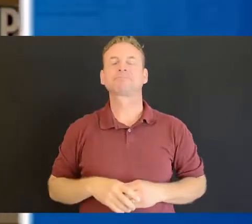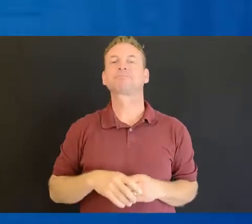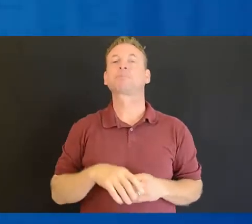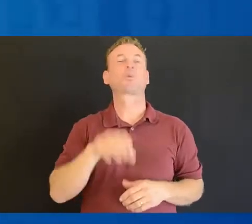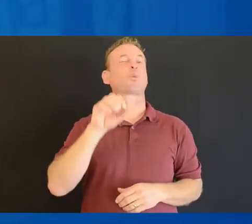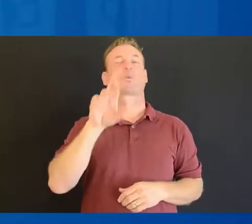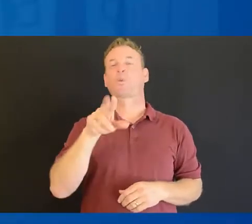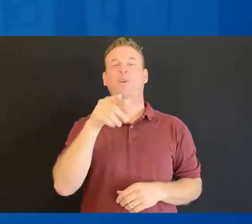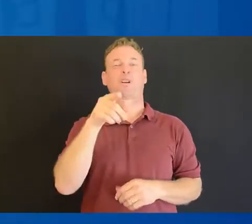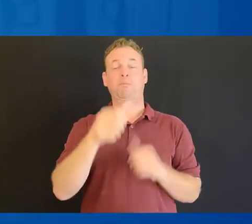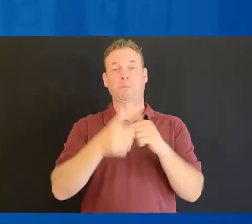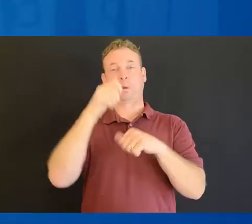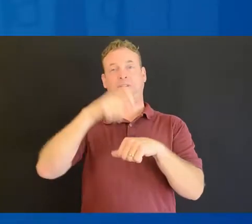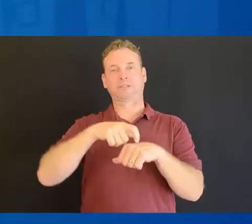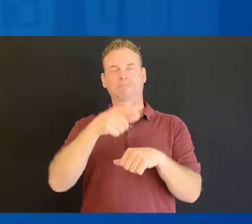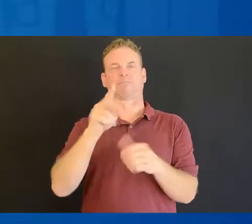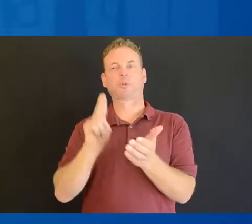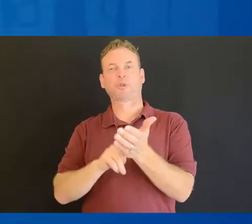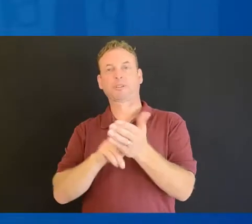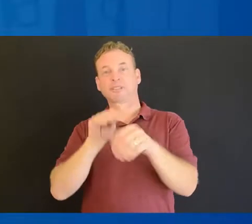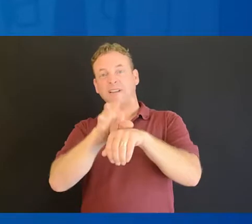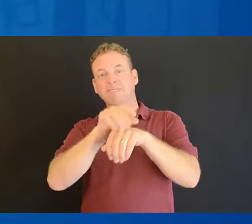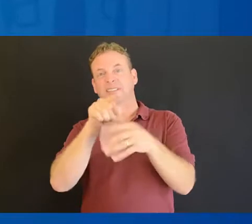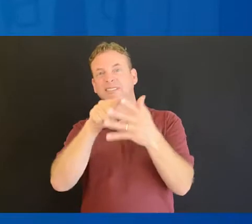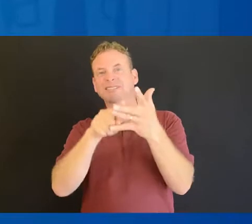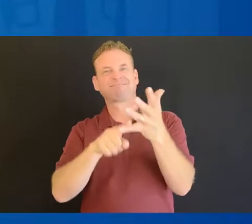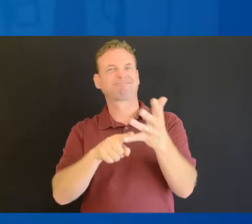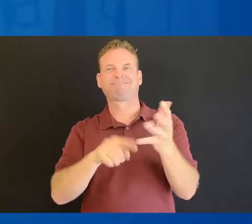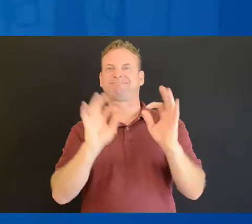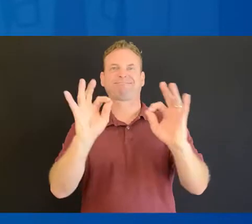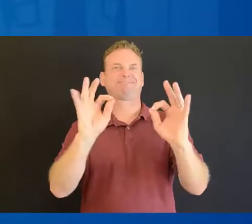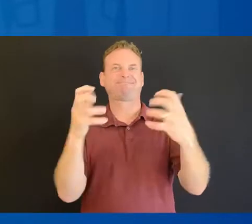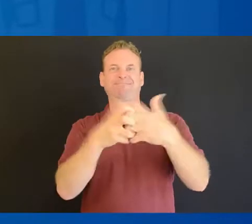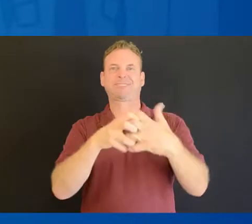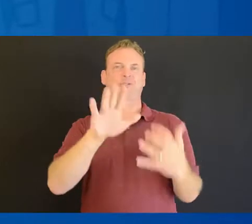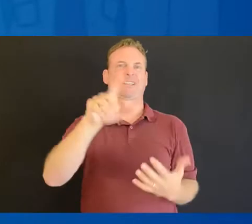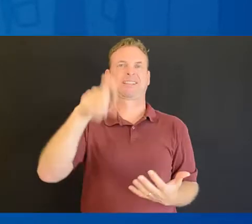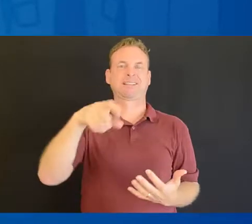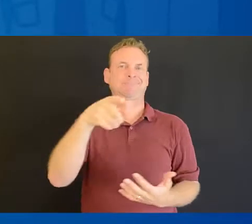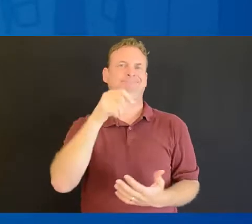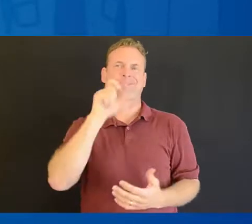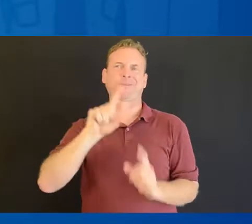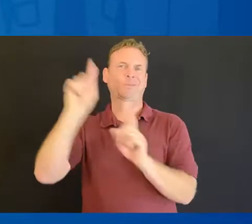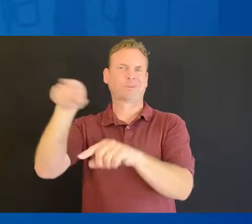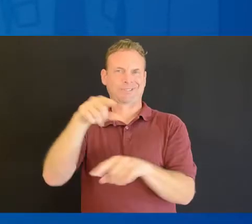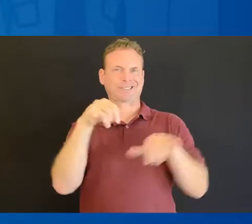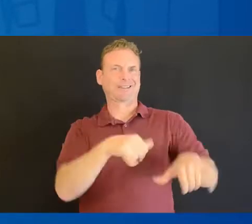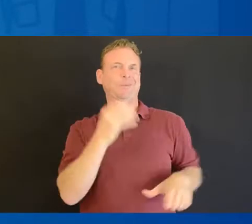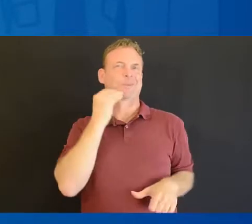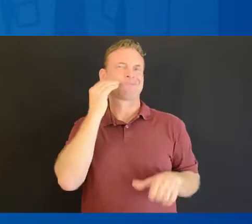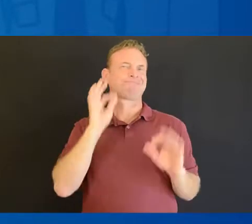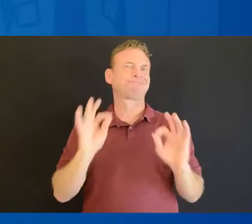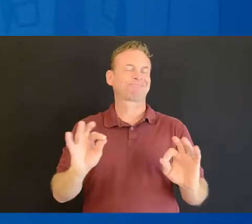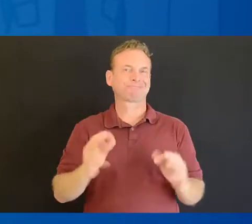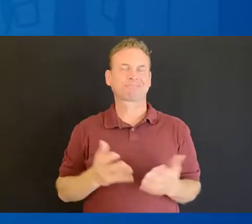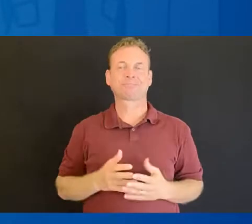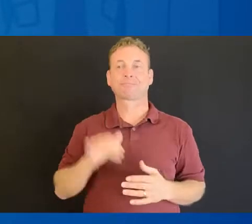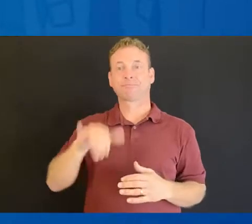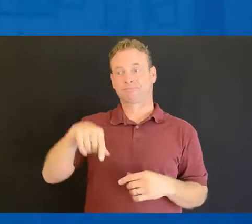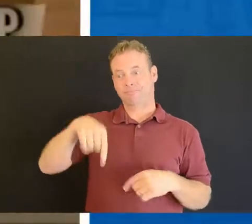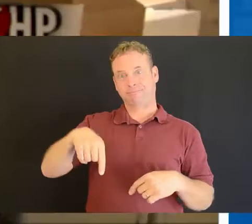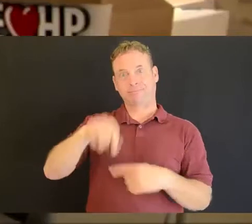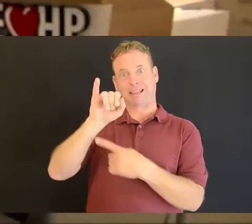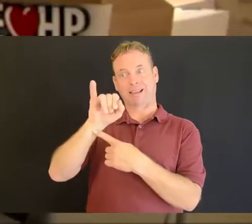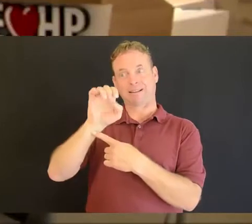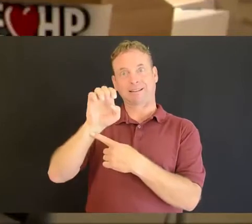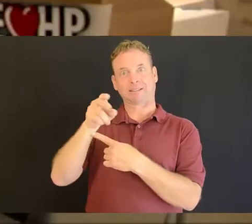Remember, call the IEHP 24-hour nurse advice line when you can't reach your doctor after hours, and our nurse will take